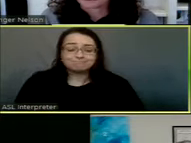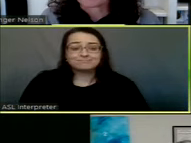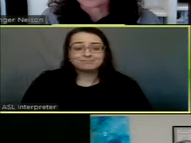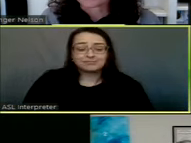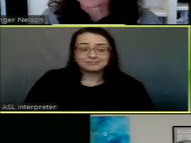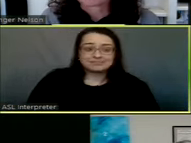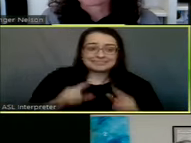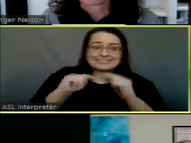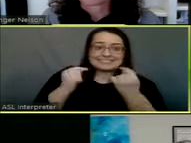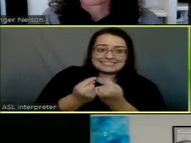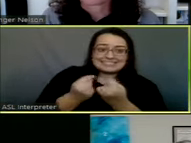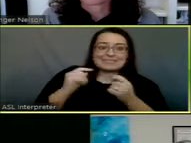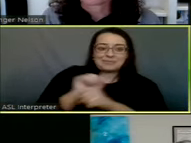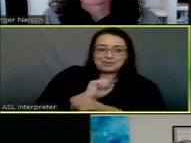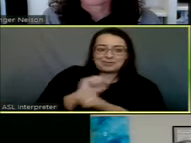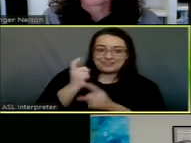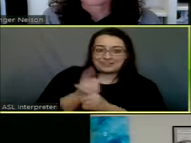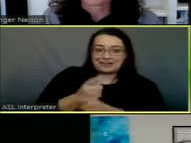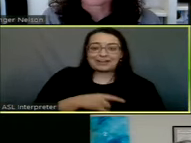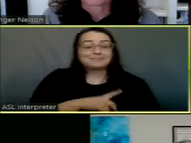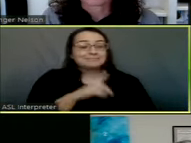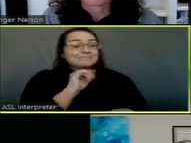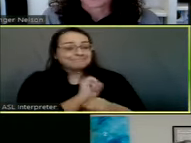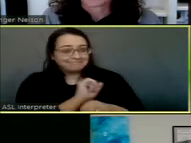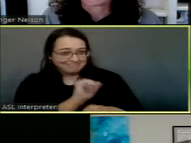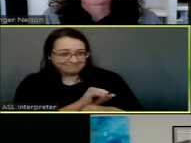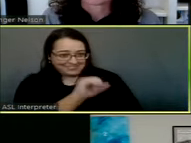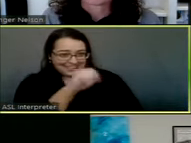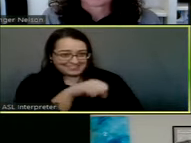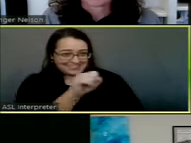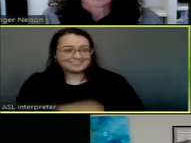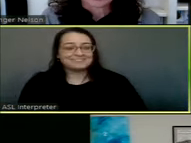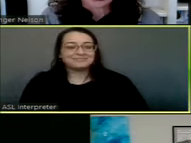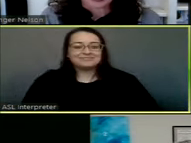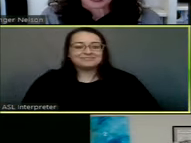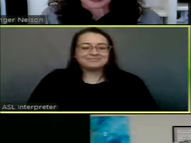It's a team effort, isn't it? It definitely is. Yeah.